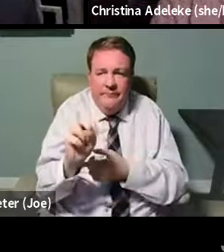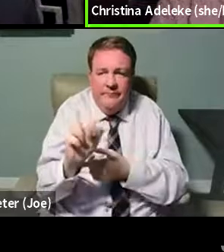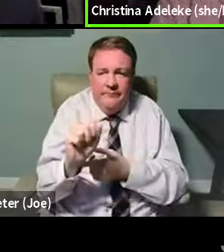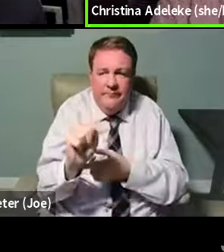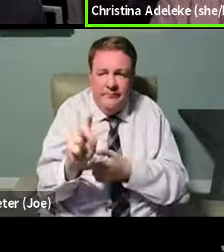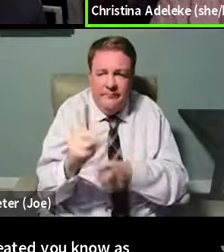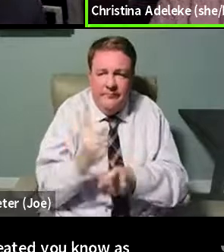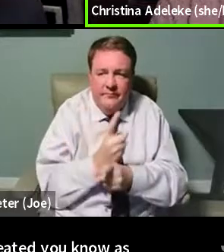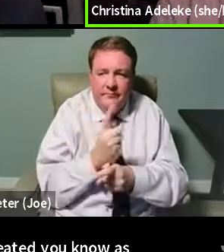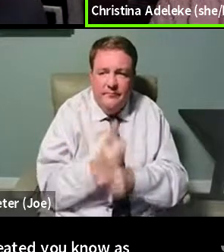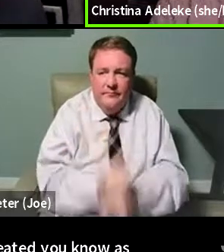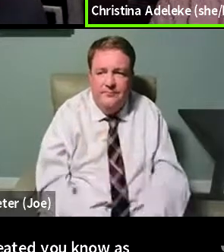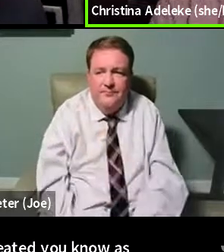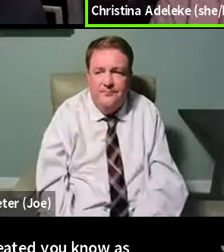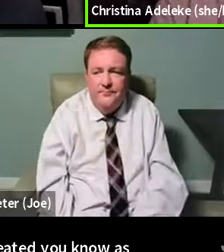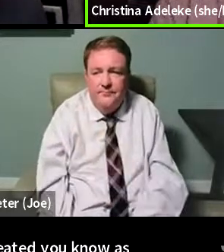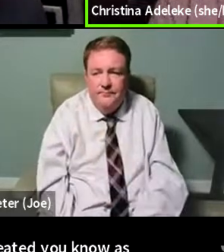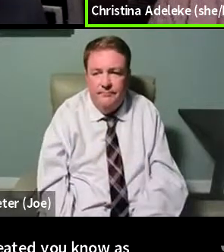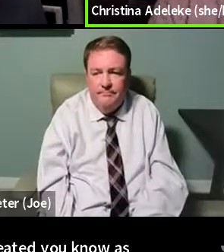So my two cents.